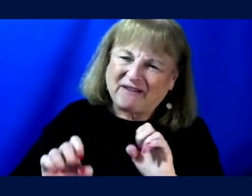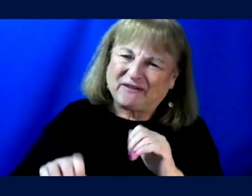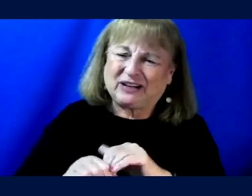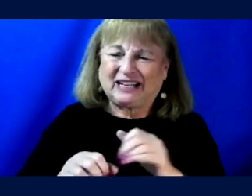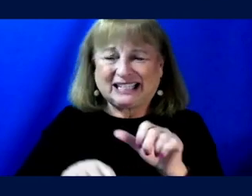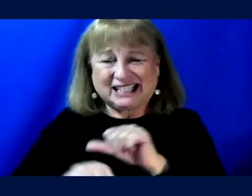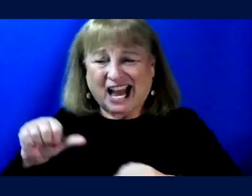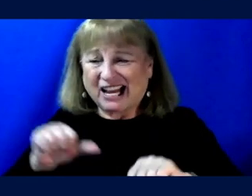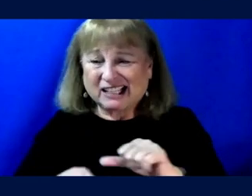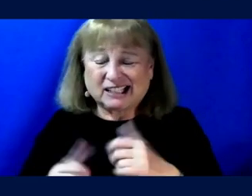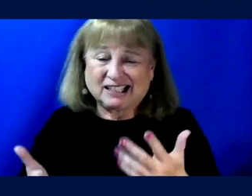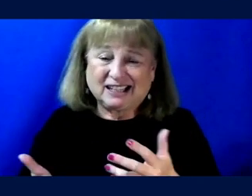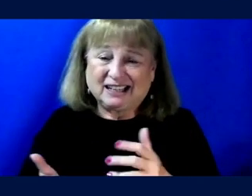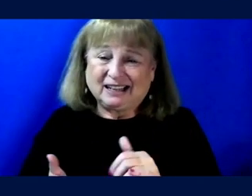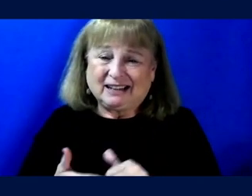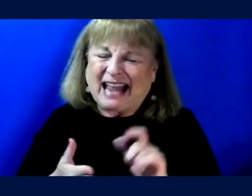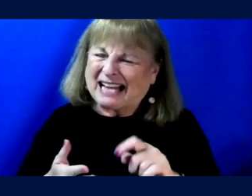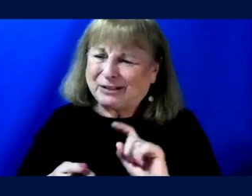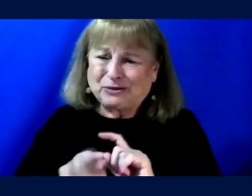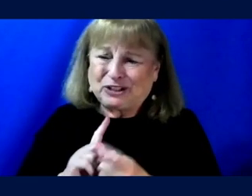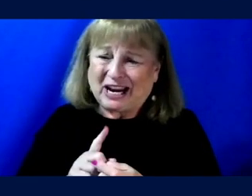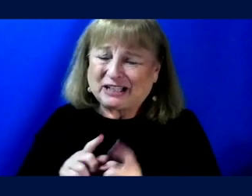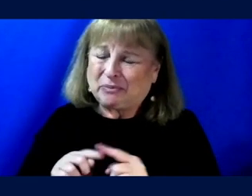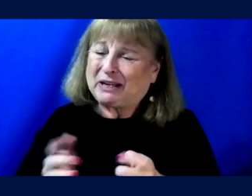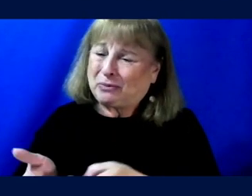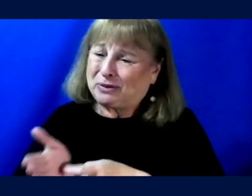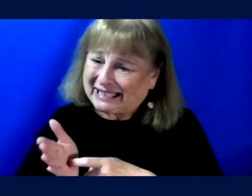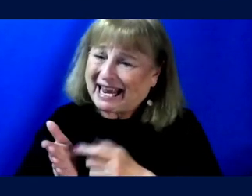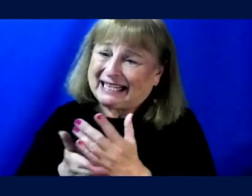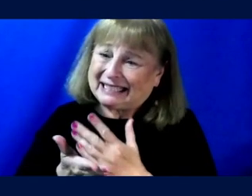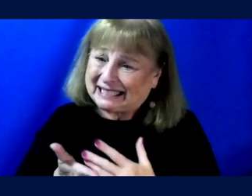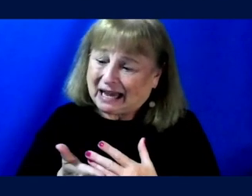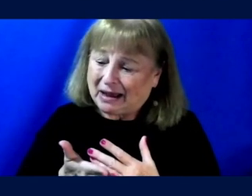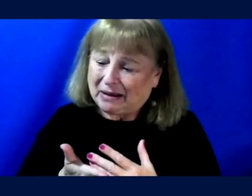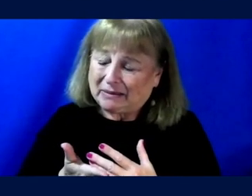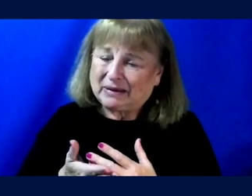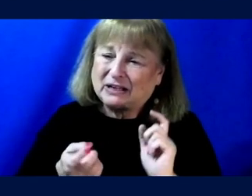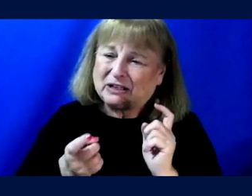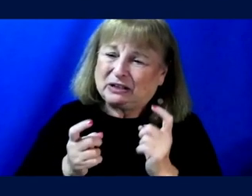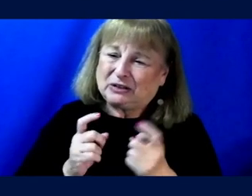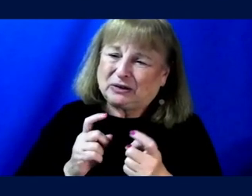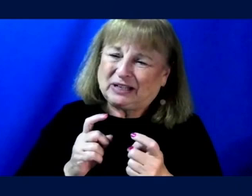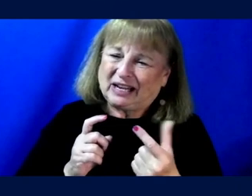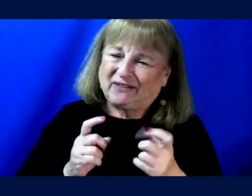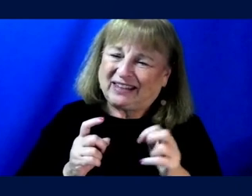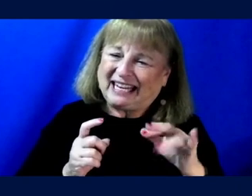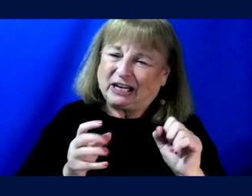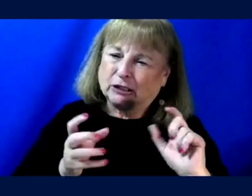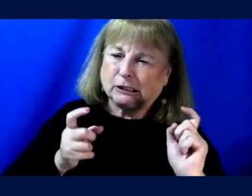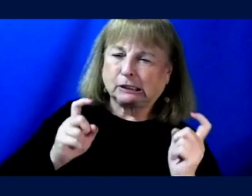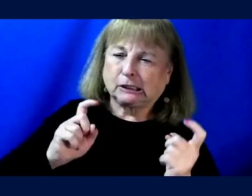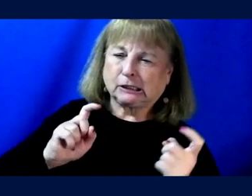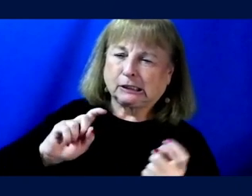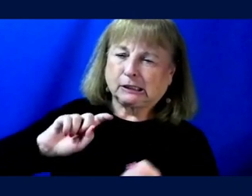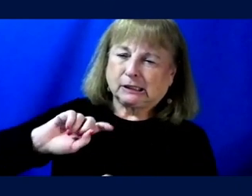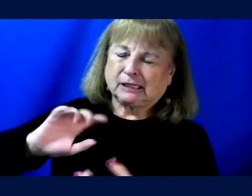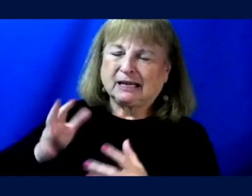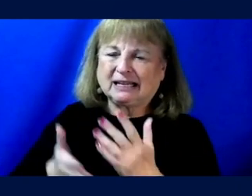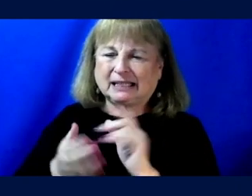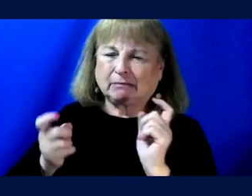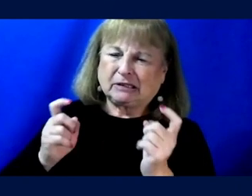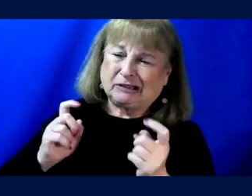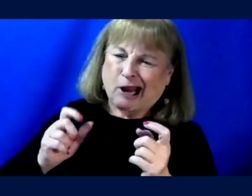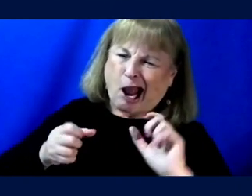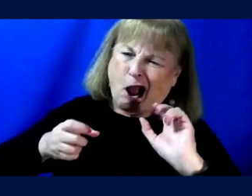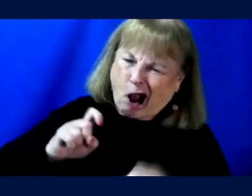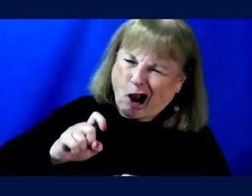And that really does have to change, but it's going to take some turning of all those gears, um, maybe some turning harder